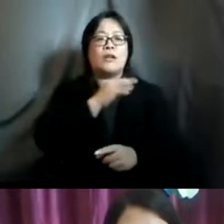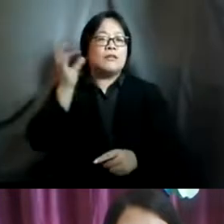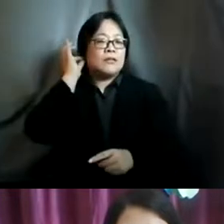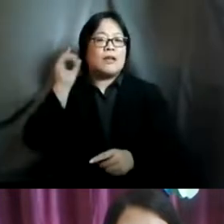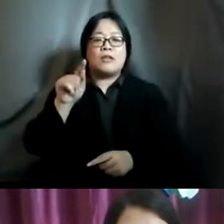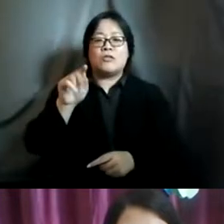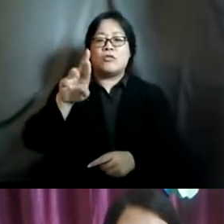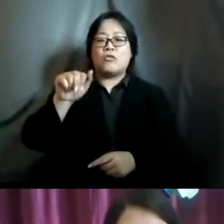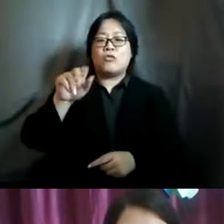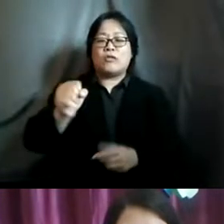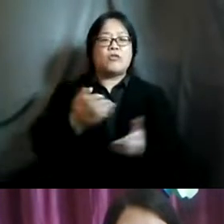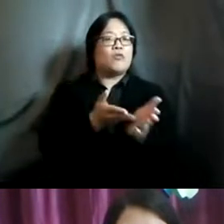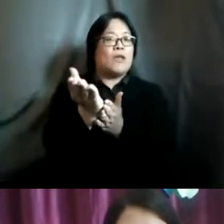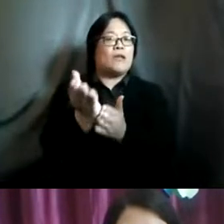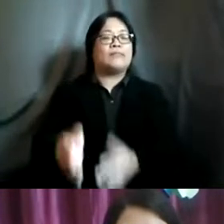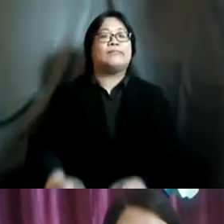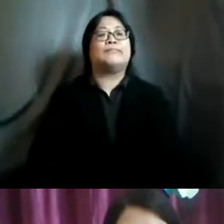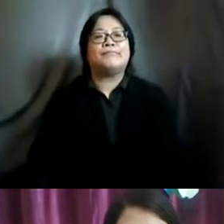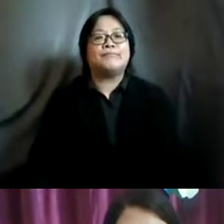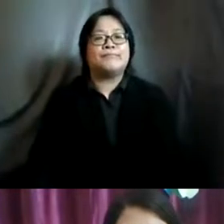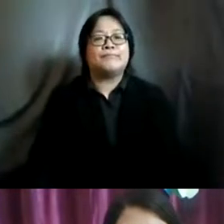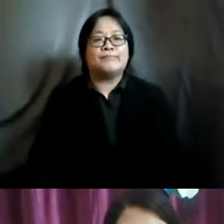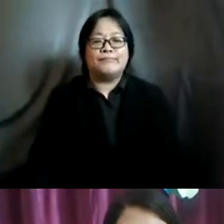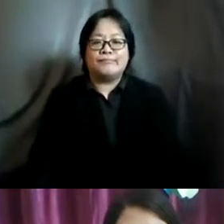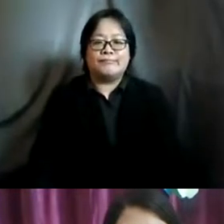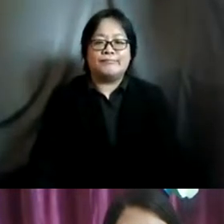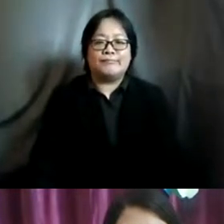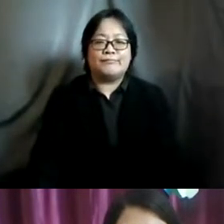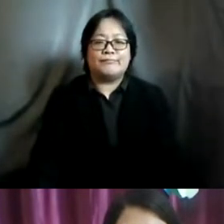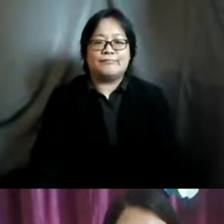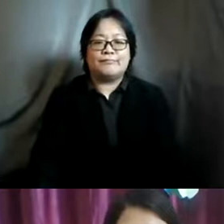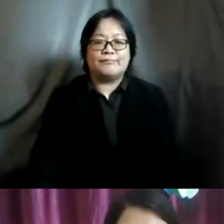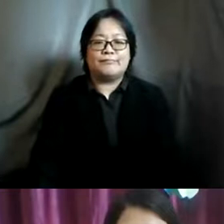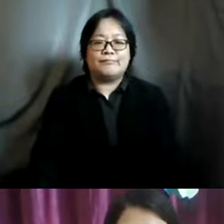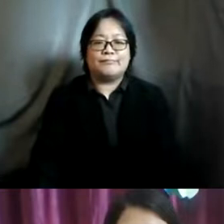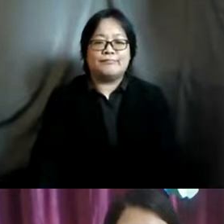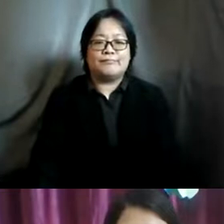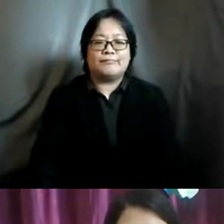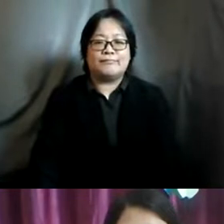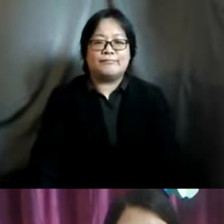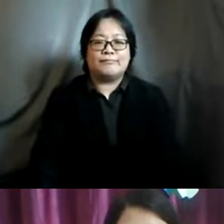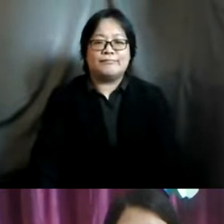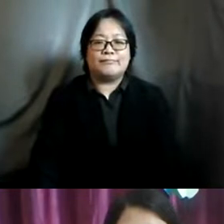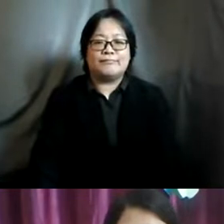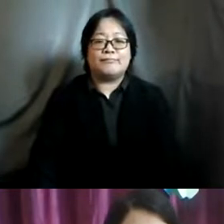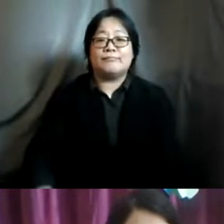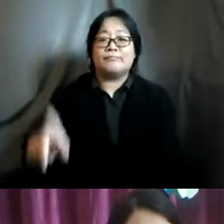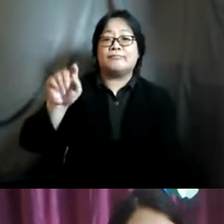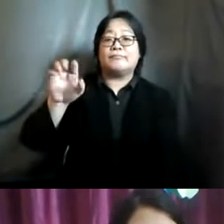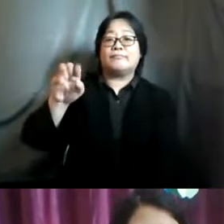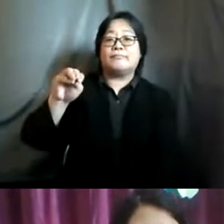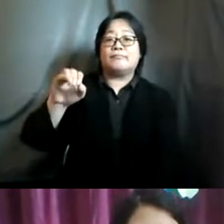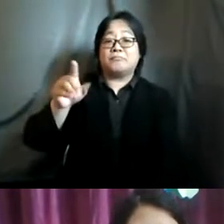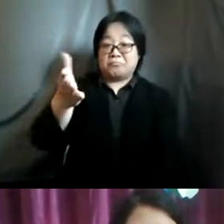so moku do you want to go first or do you should i go first